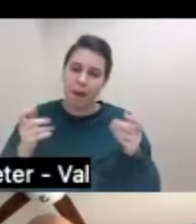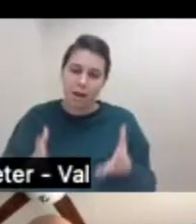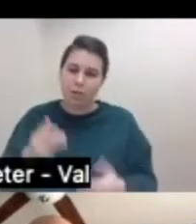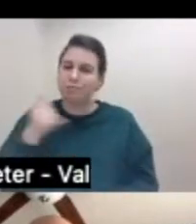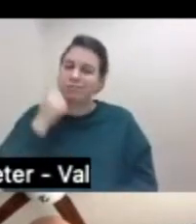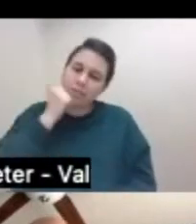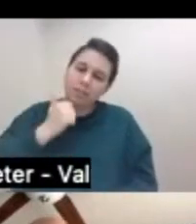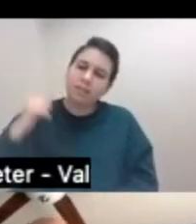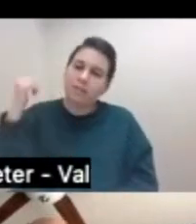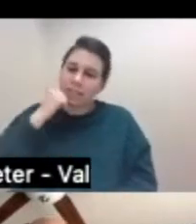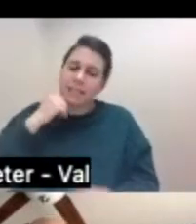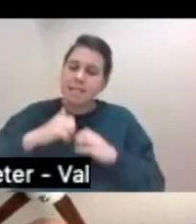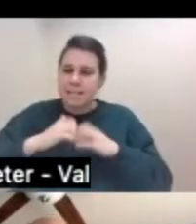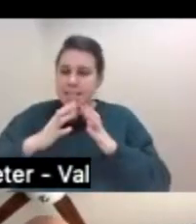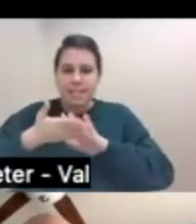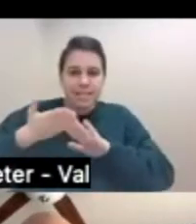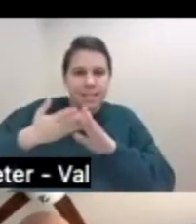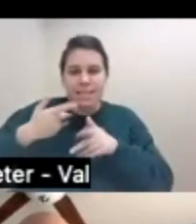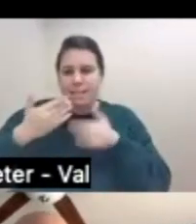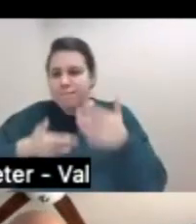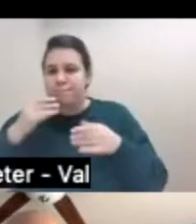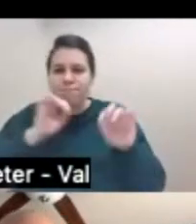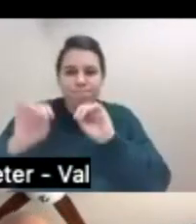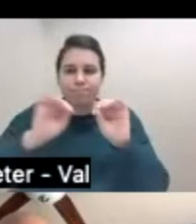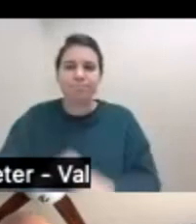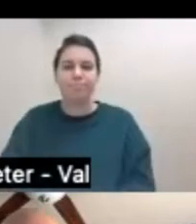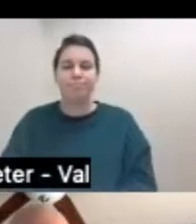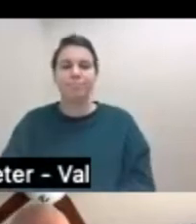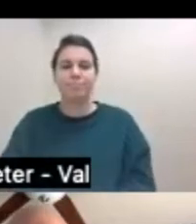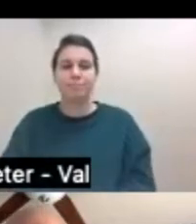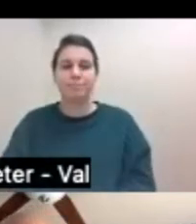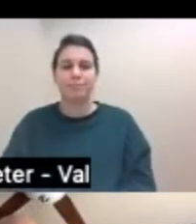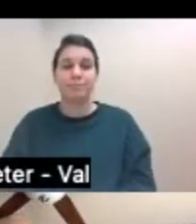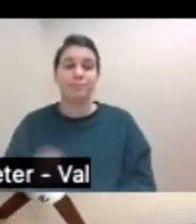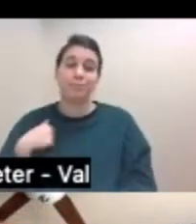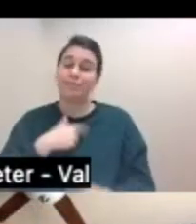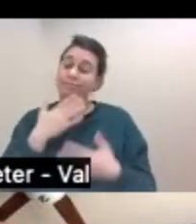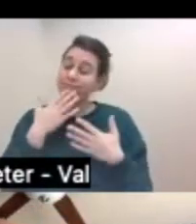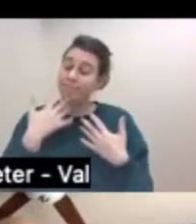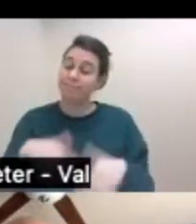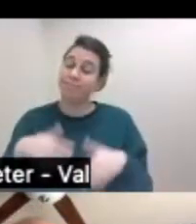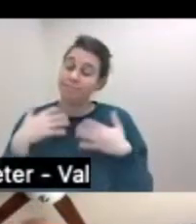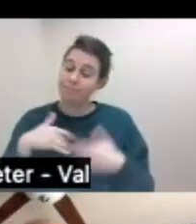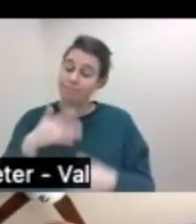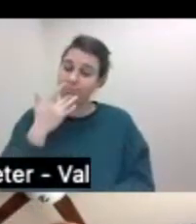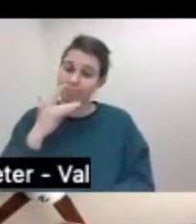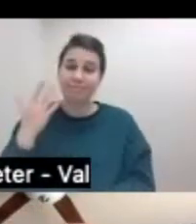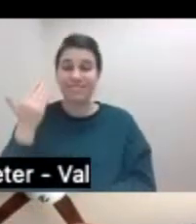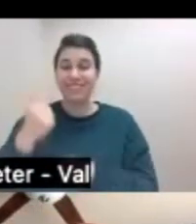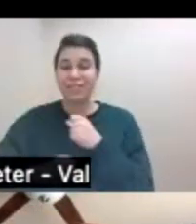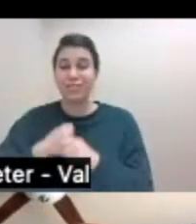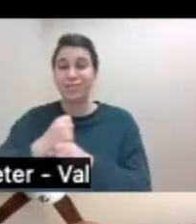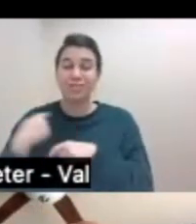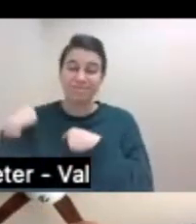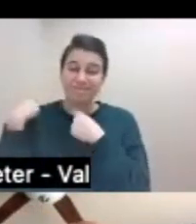and day keep them moving. We feel very grateful for 15 consecutive years. We have received funding